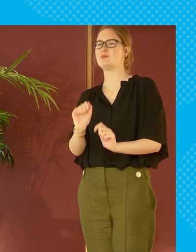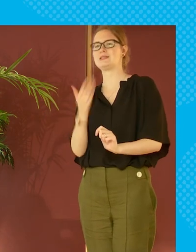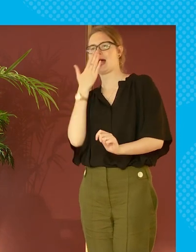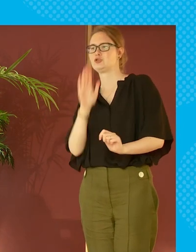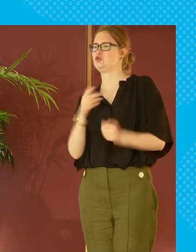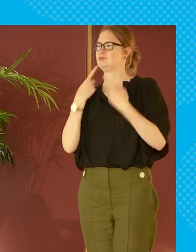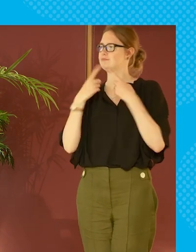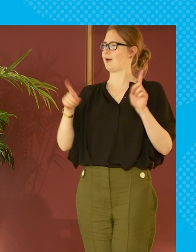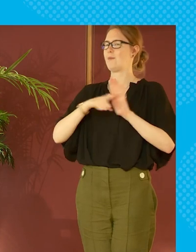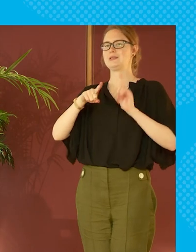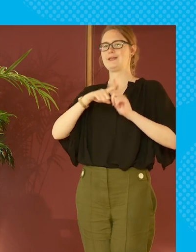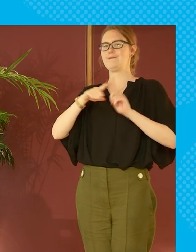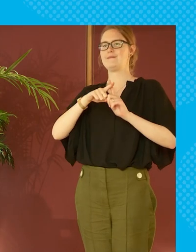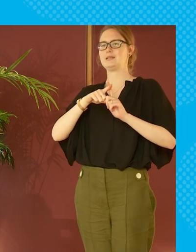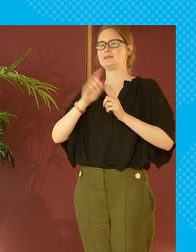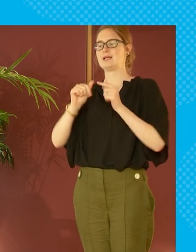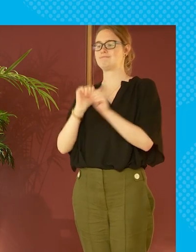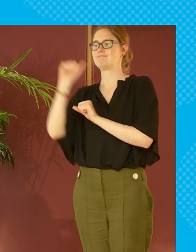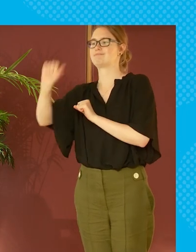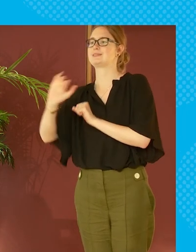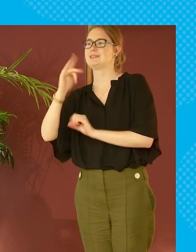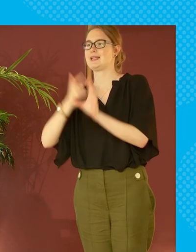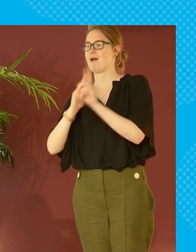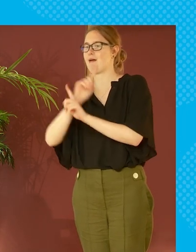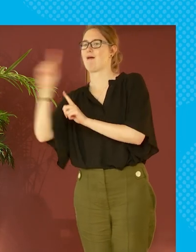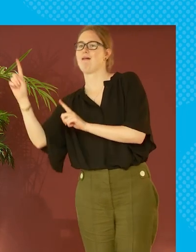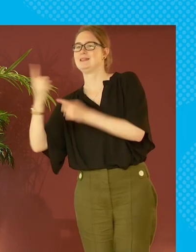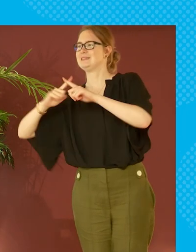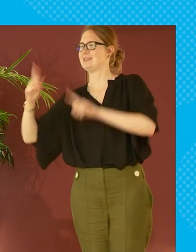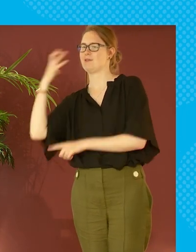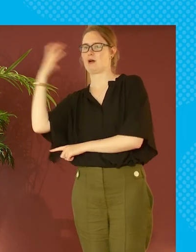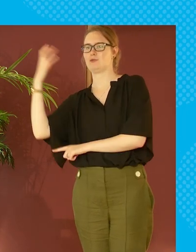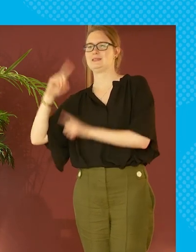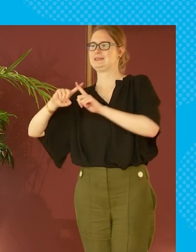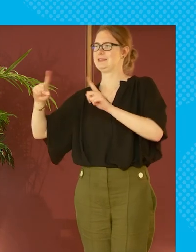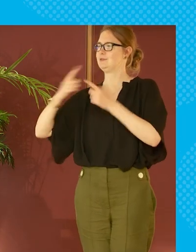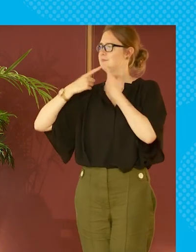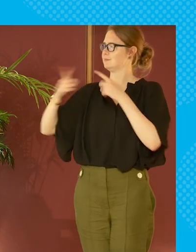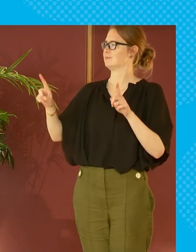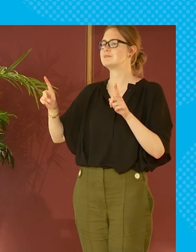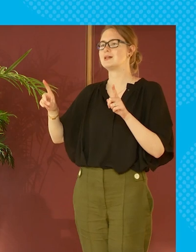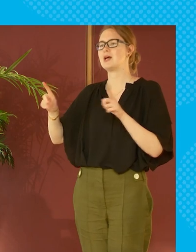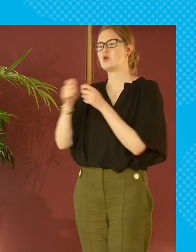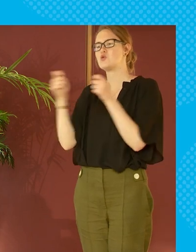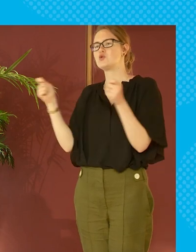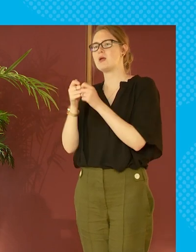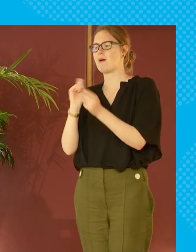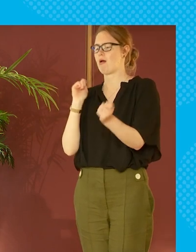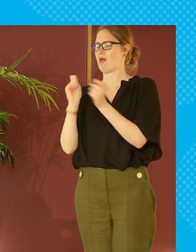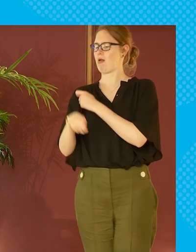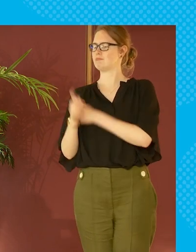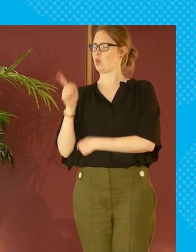type of often the type of message coming through newspapers you fast forward 10 years to when you've got a different government who's putting different messages out and